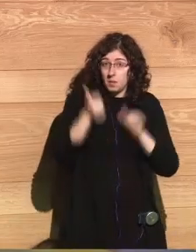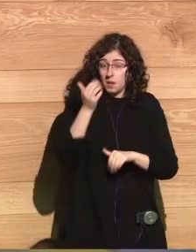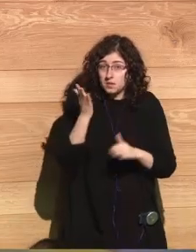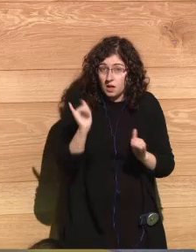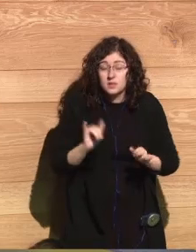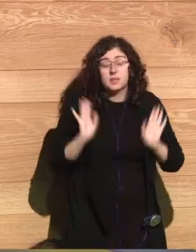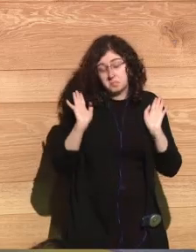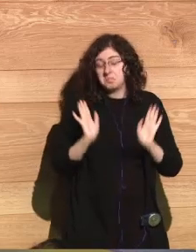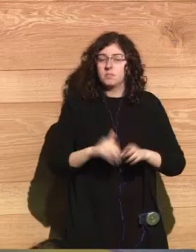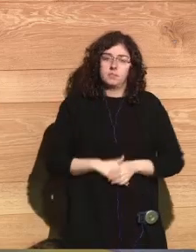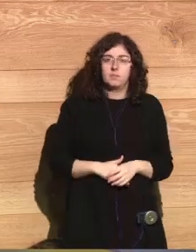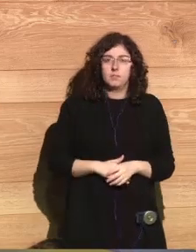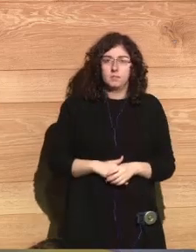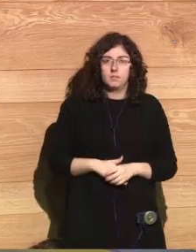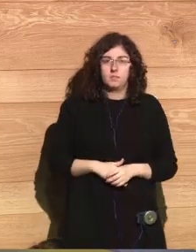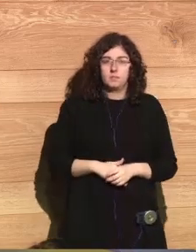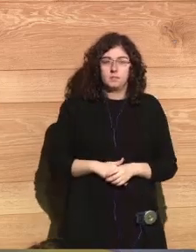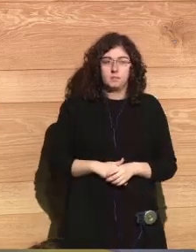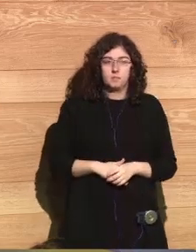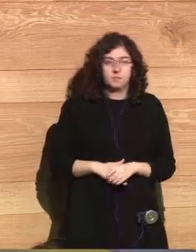Anyway, oh, let me say.